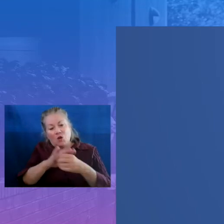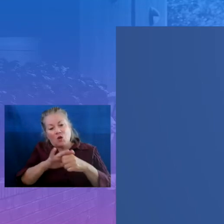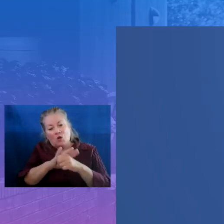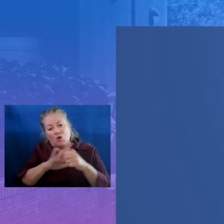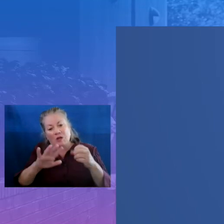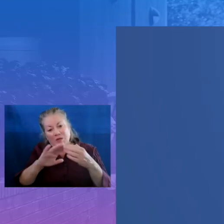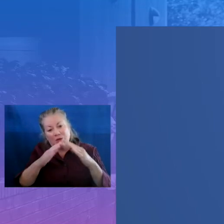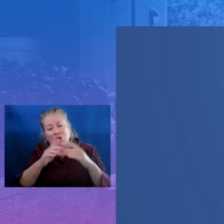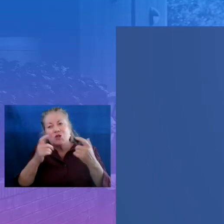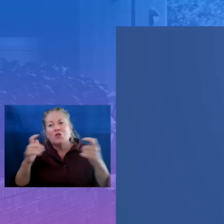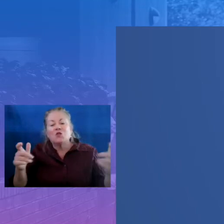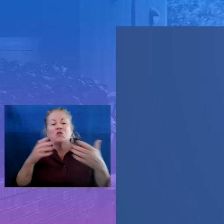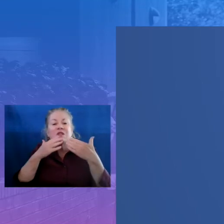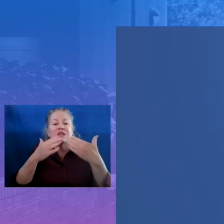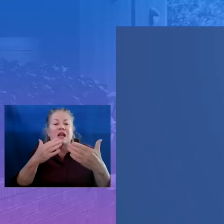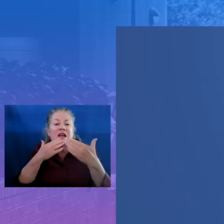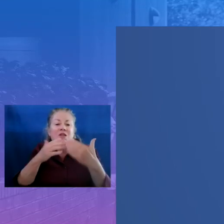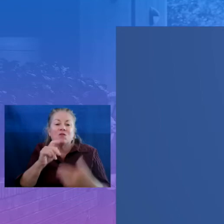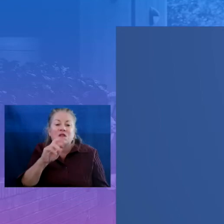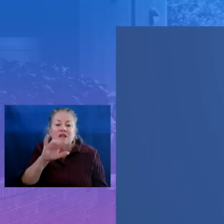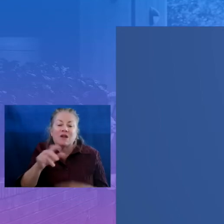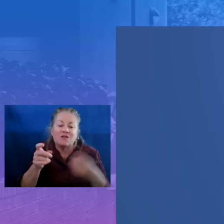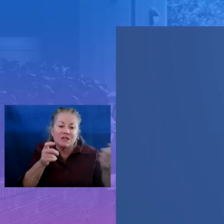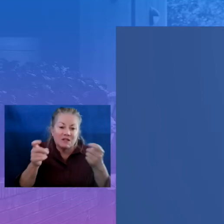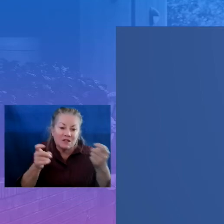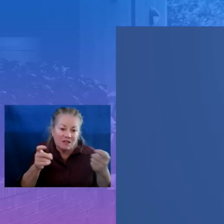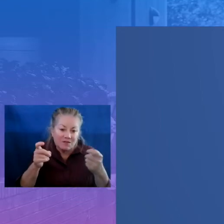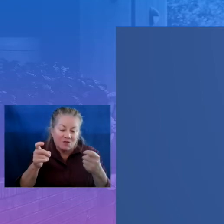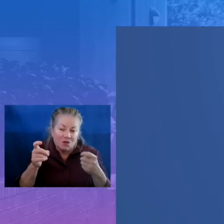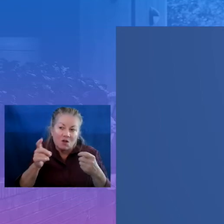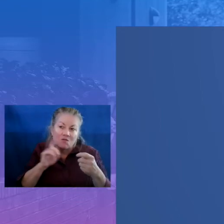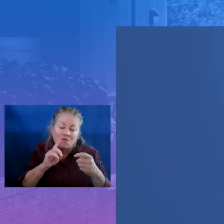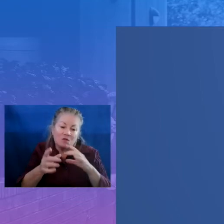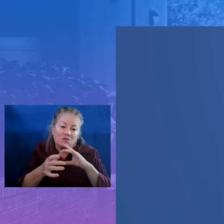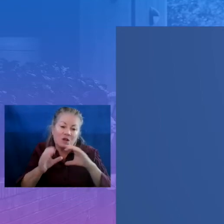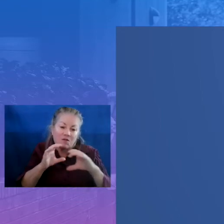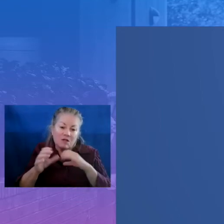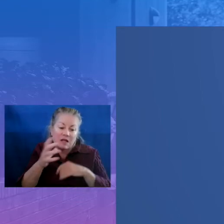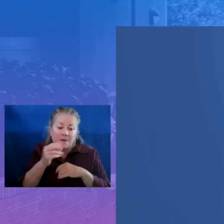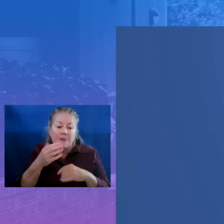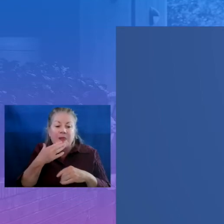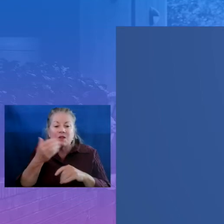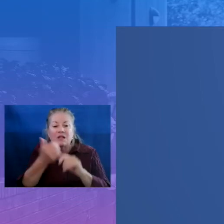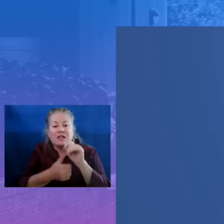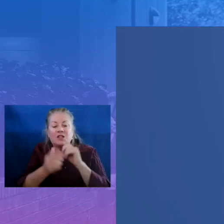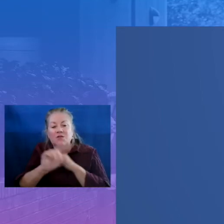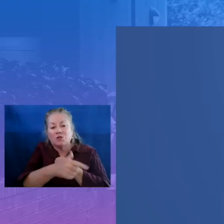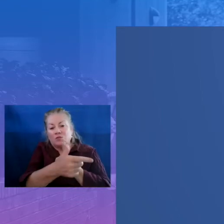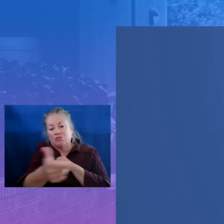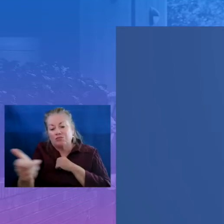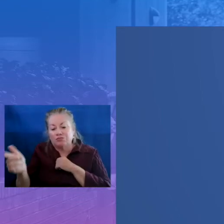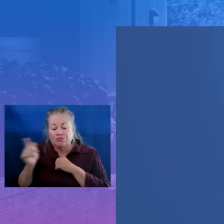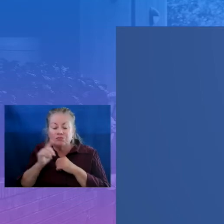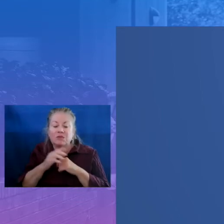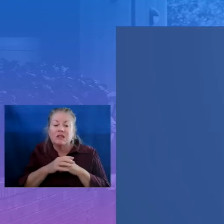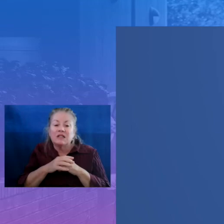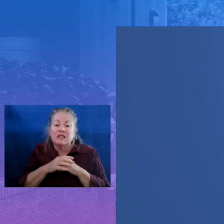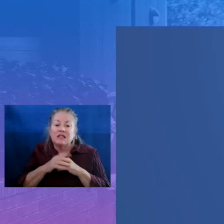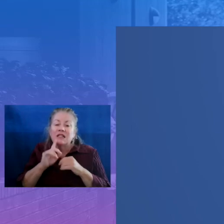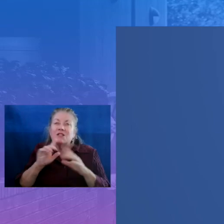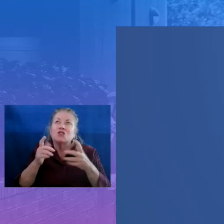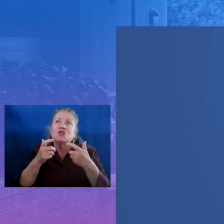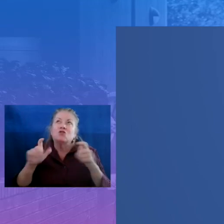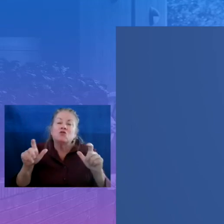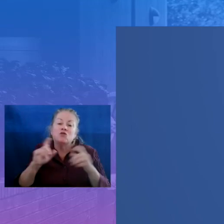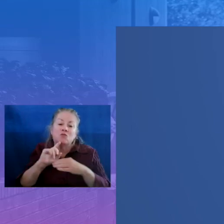such an insightful conversation and thank you to each and every one of you too. This is a huge moment and opportunity for us. We have the opportunity